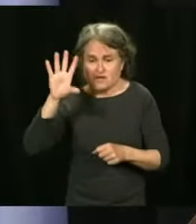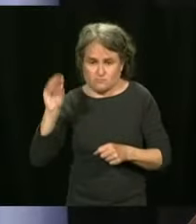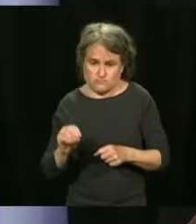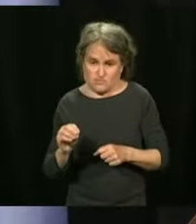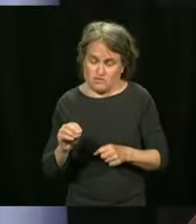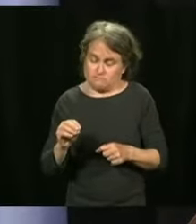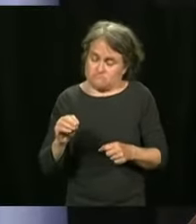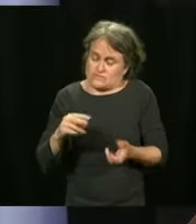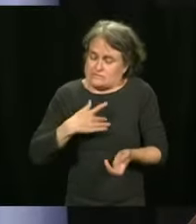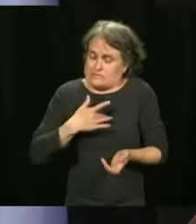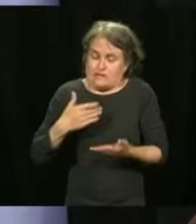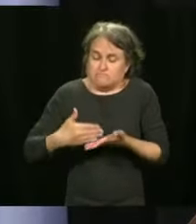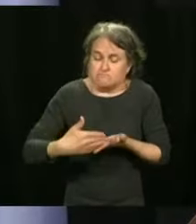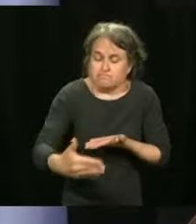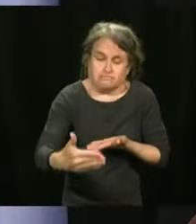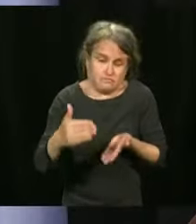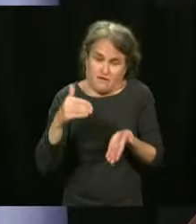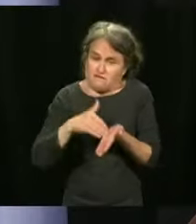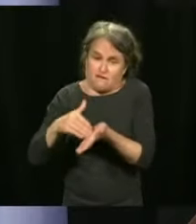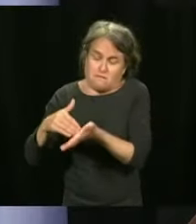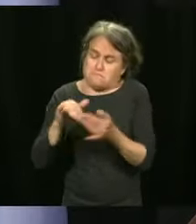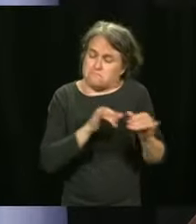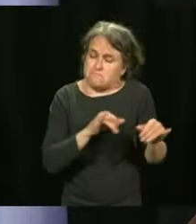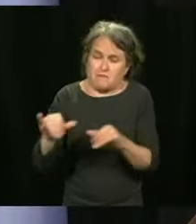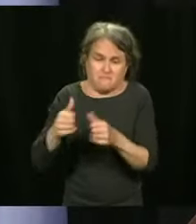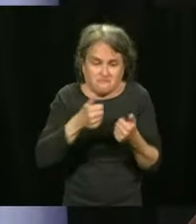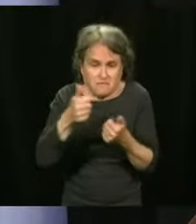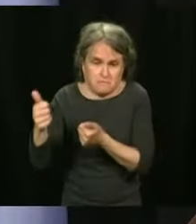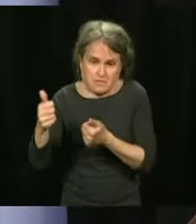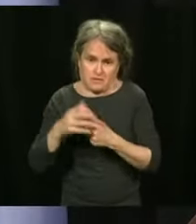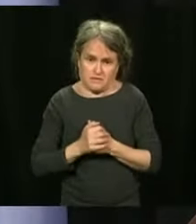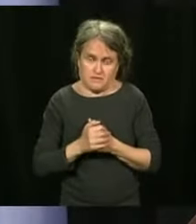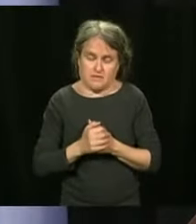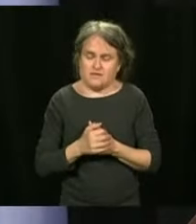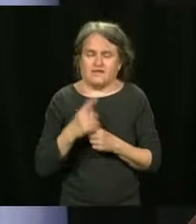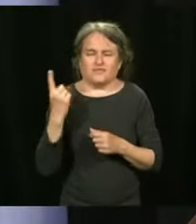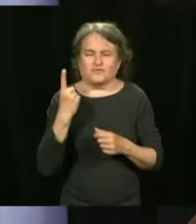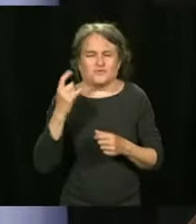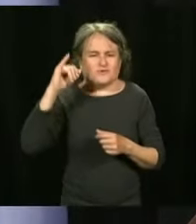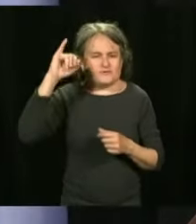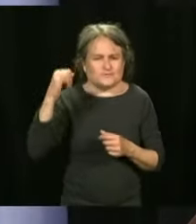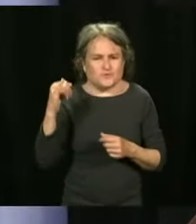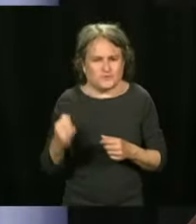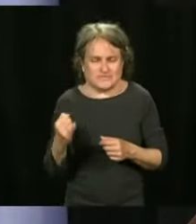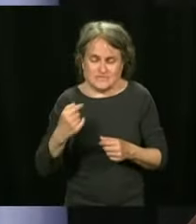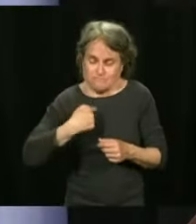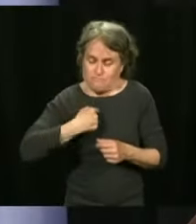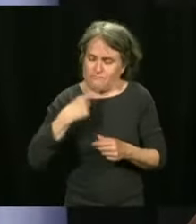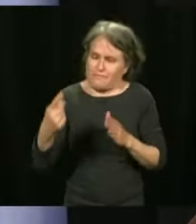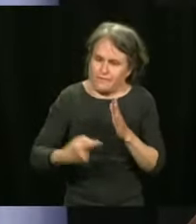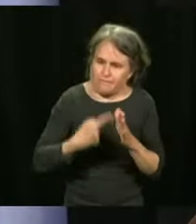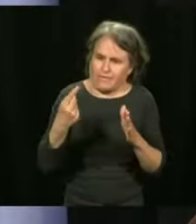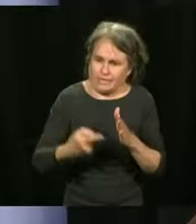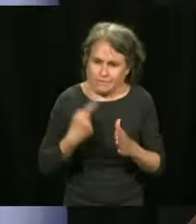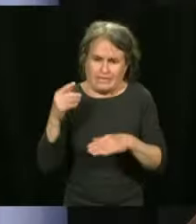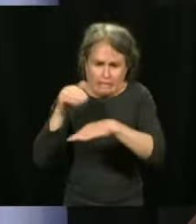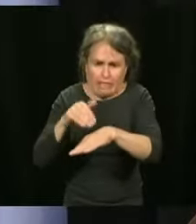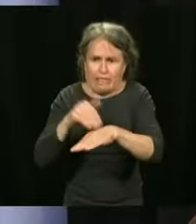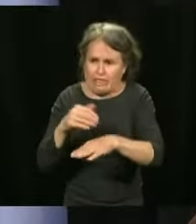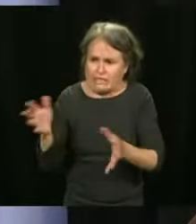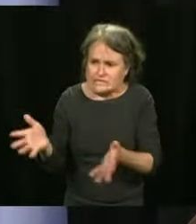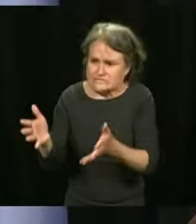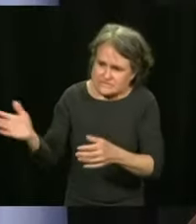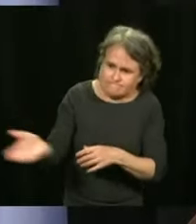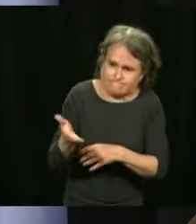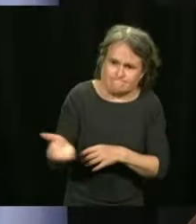objective. And that is why we are insisting. And that is why every time, every Thursday, I seem to be repeating myself, but people have to come